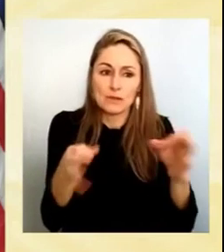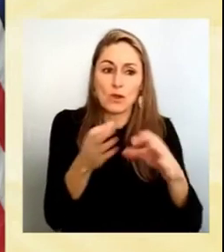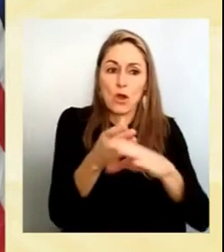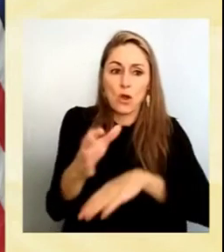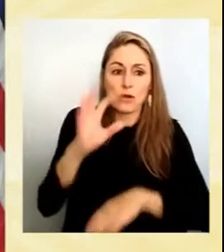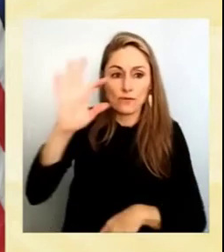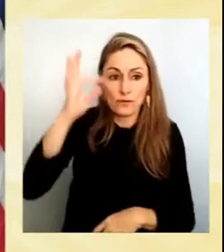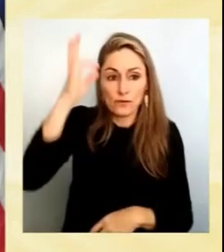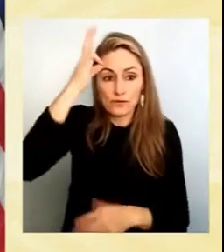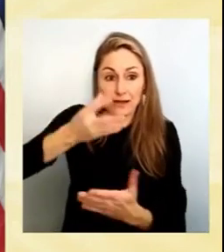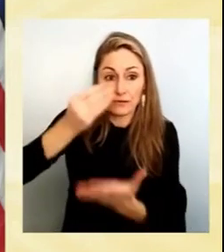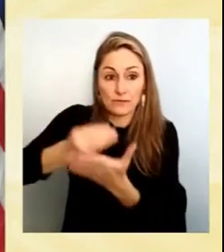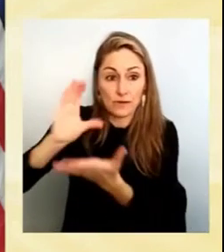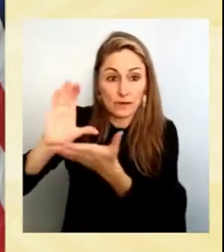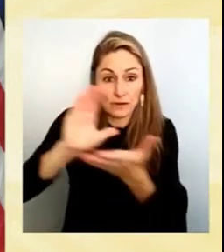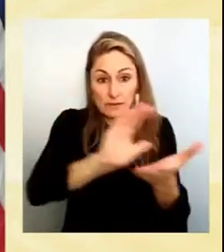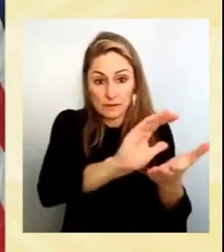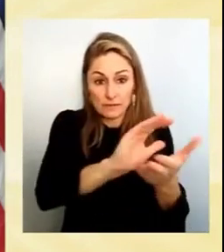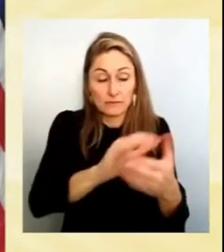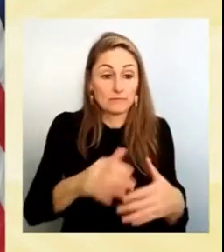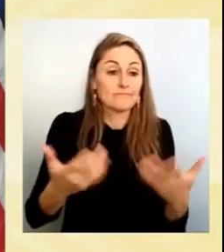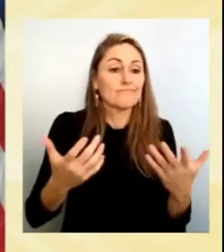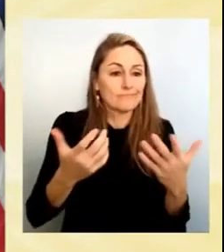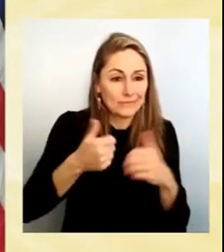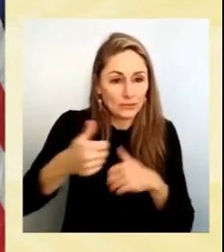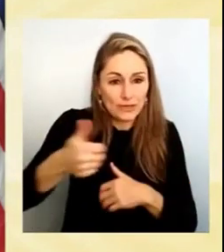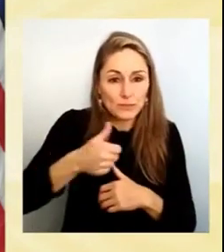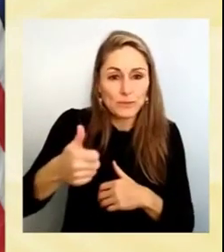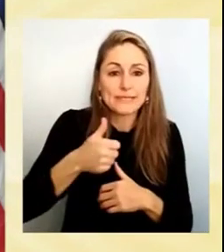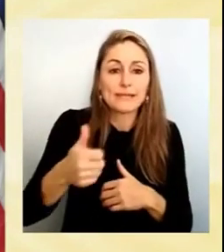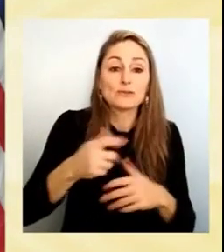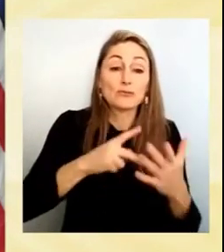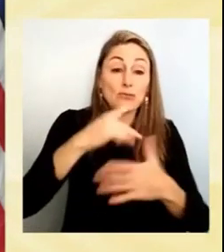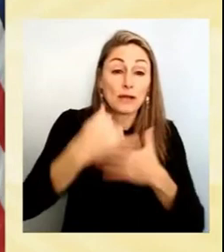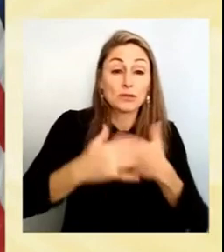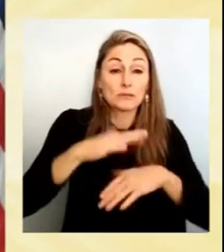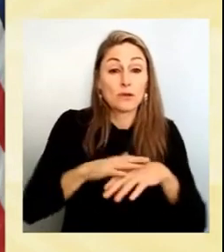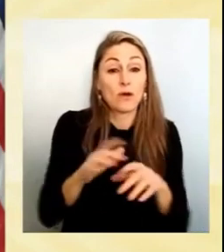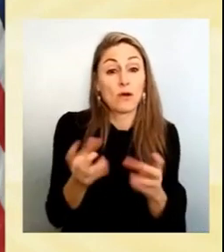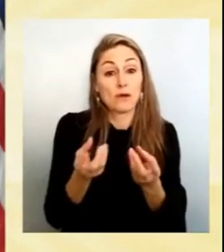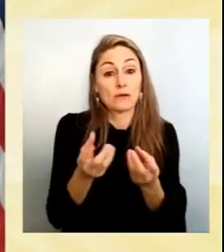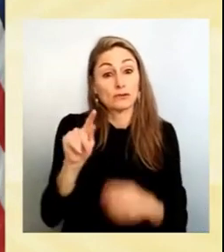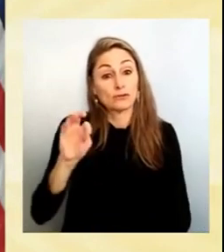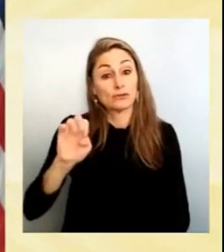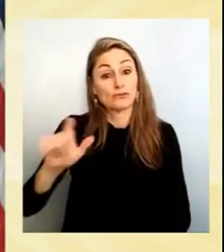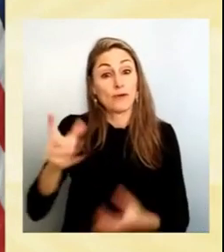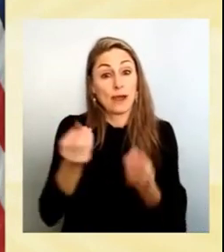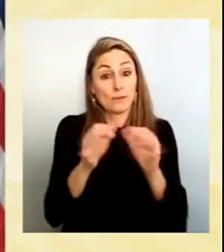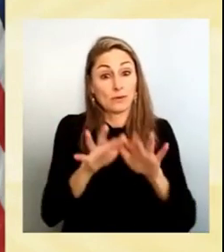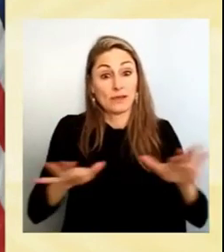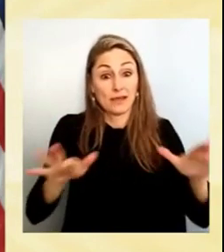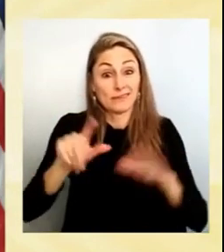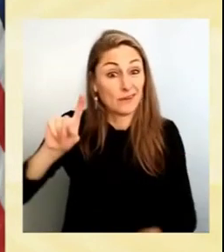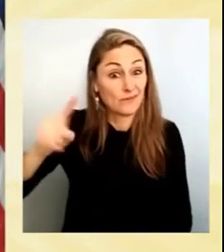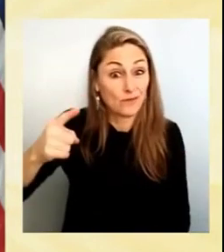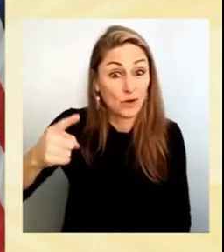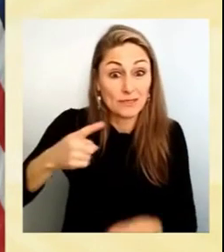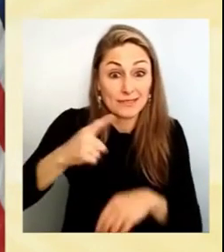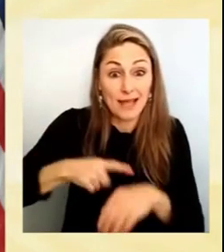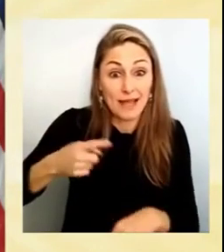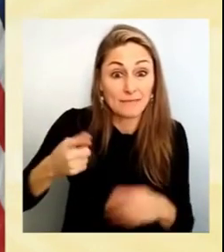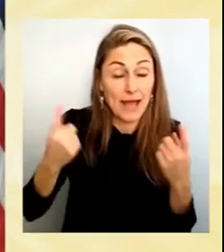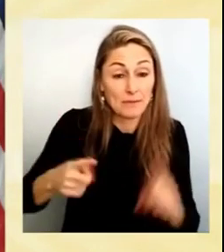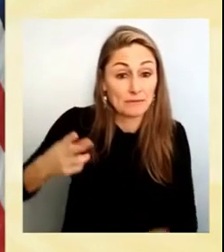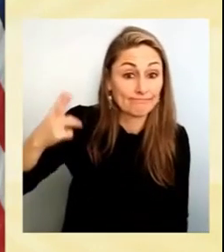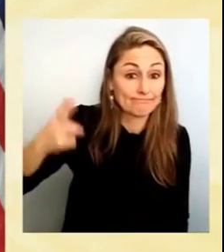tribe, carrying out transportation projects on tribal land. It was the first of its kind, but certainly won't be the last. As a matter of